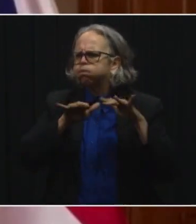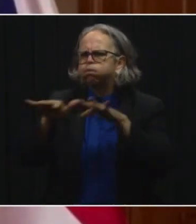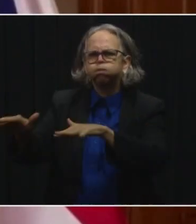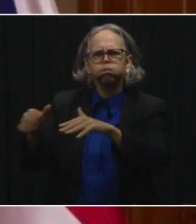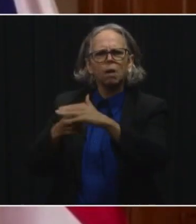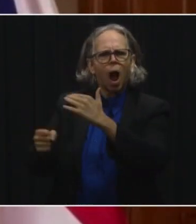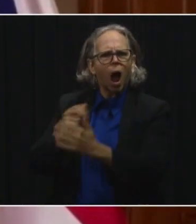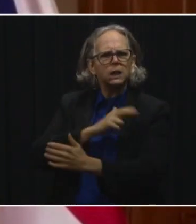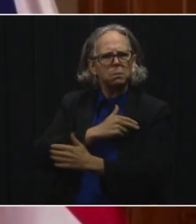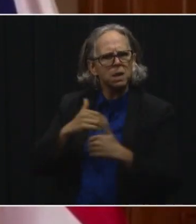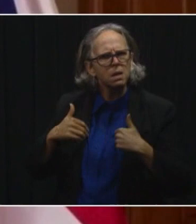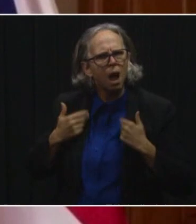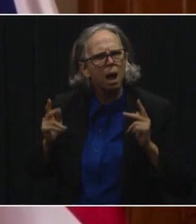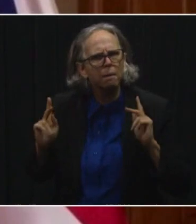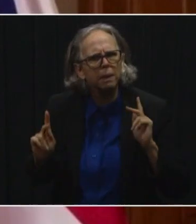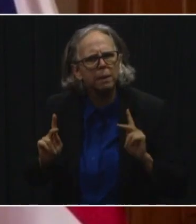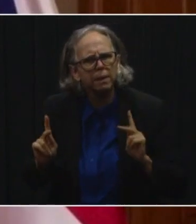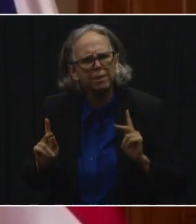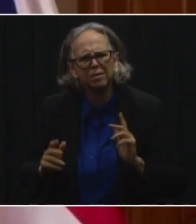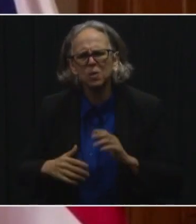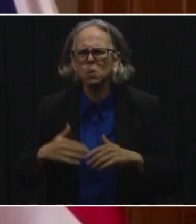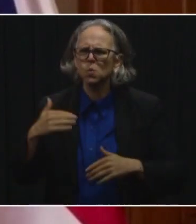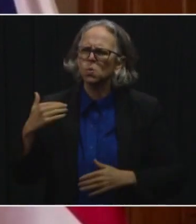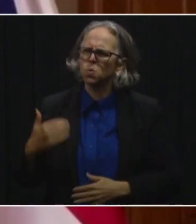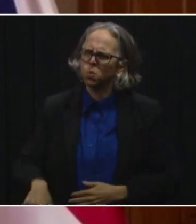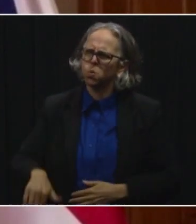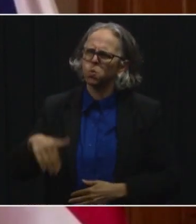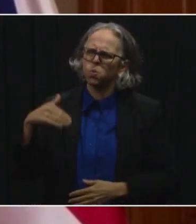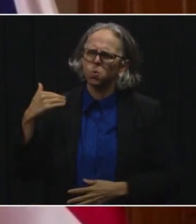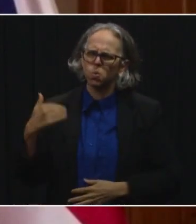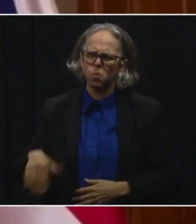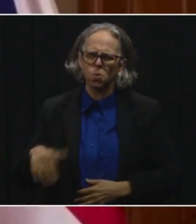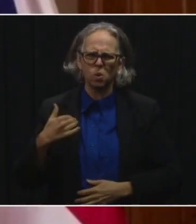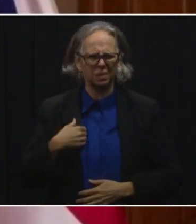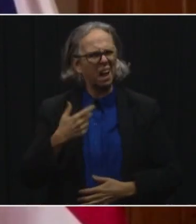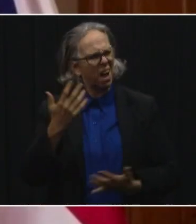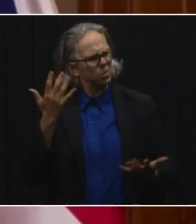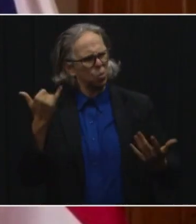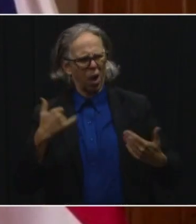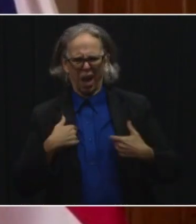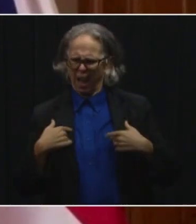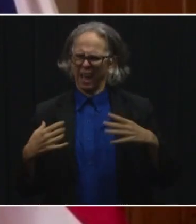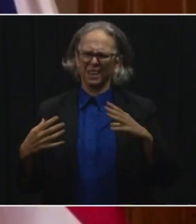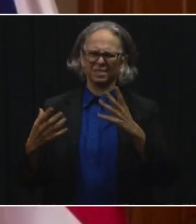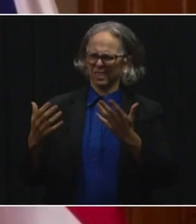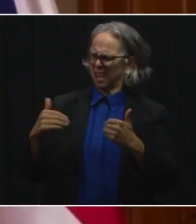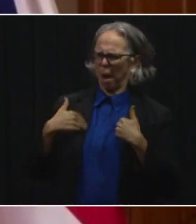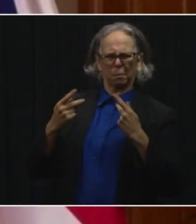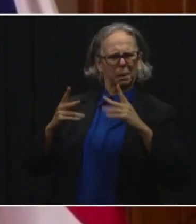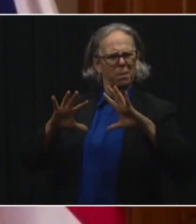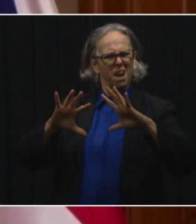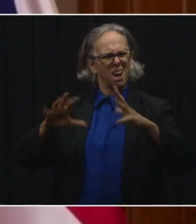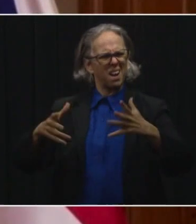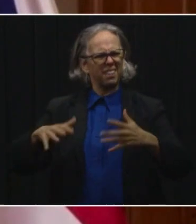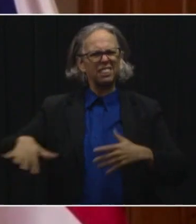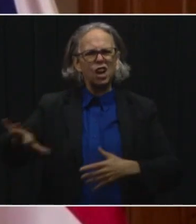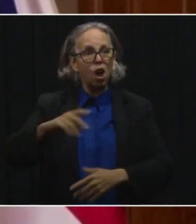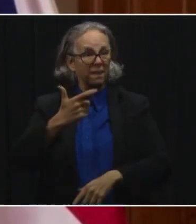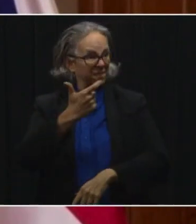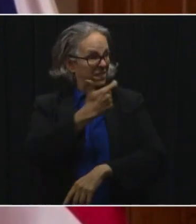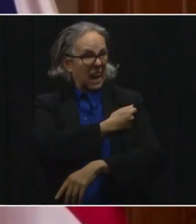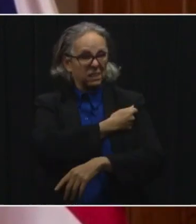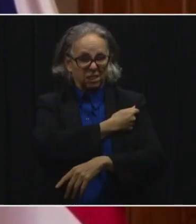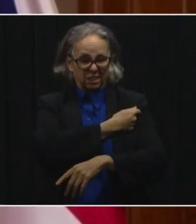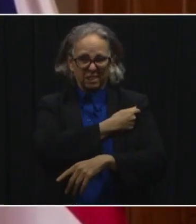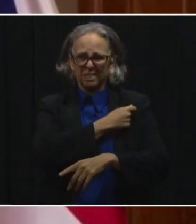that our vaccination rate and we'll get to this in a minute, but our vaccination rate among younger people is just a lot lower than it is with higher people when